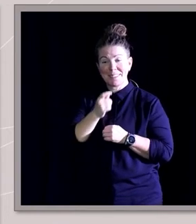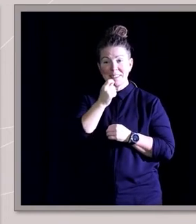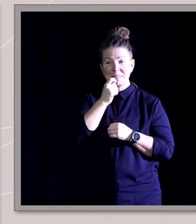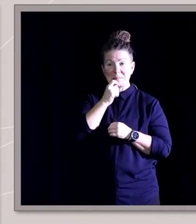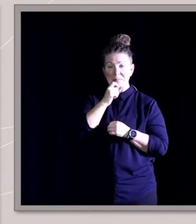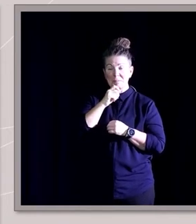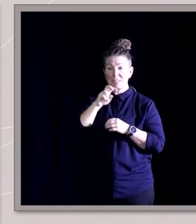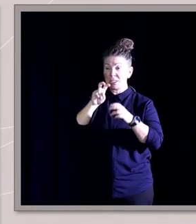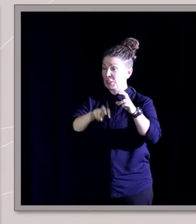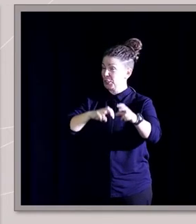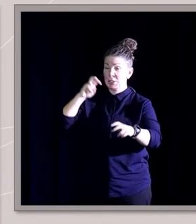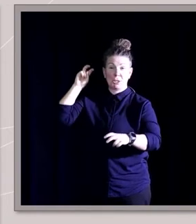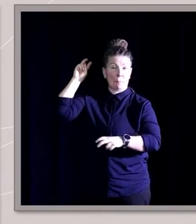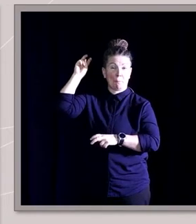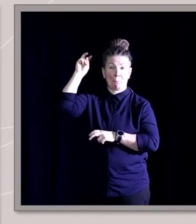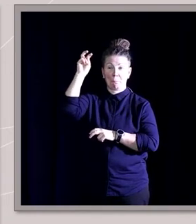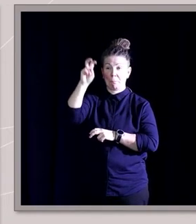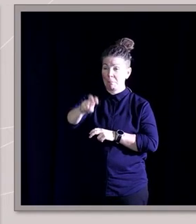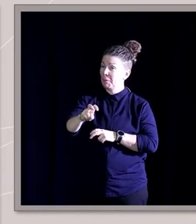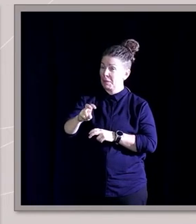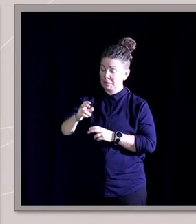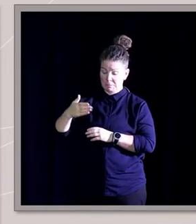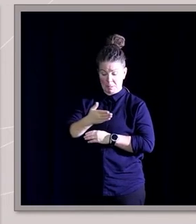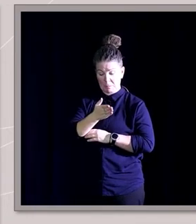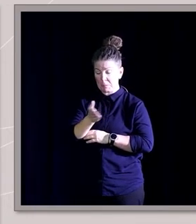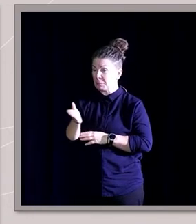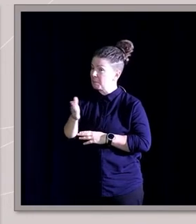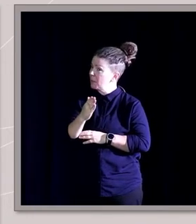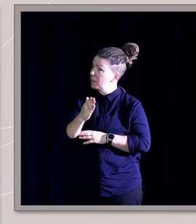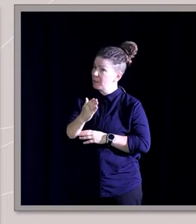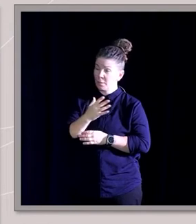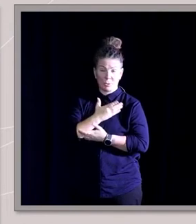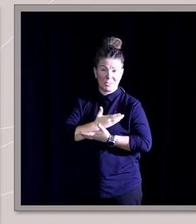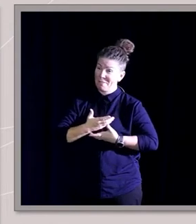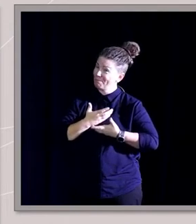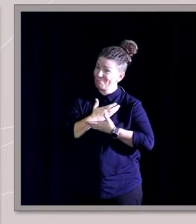uncomfortable, difficult truth in between.